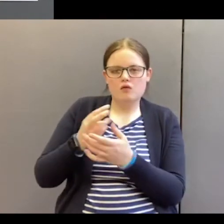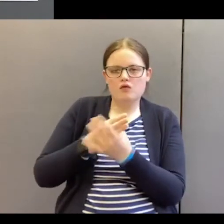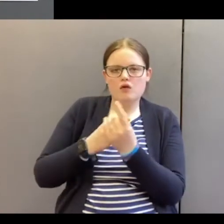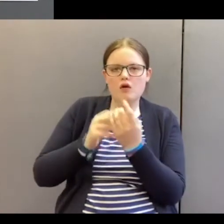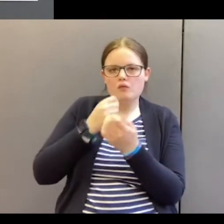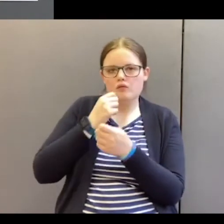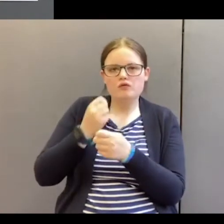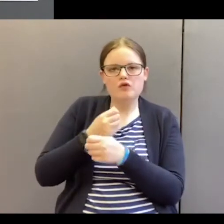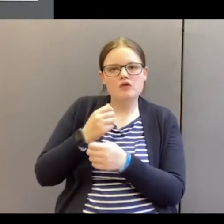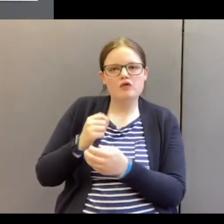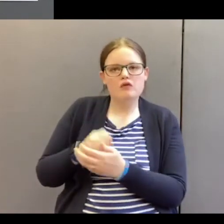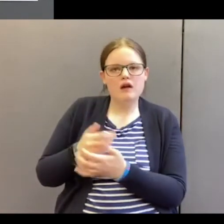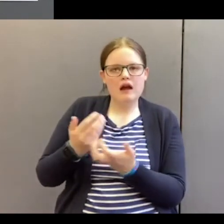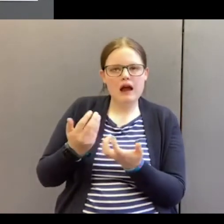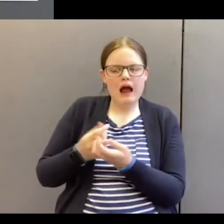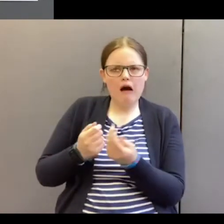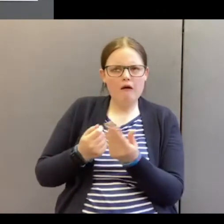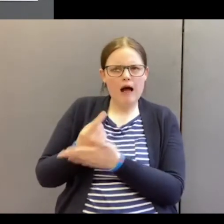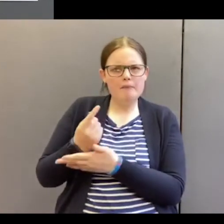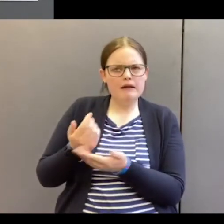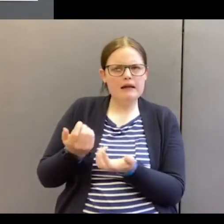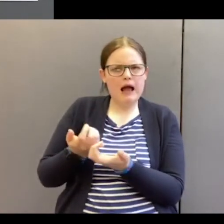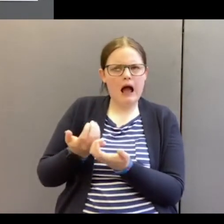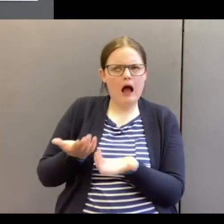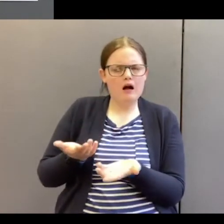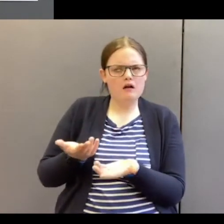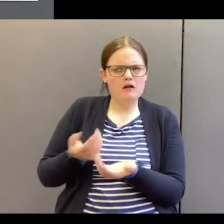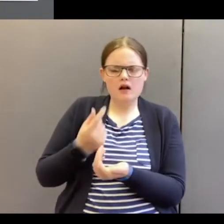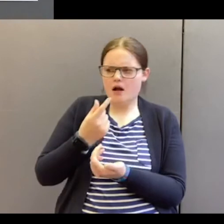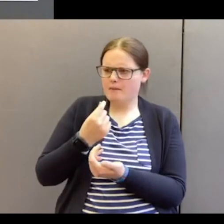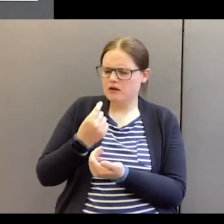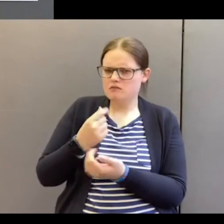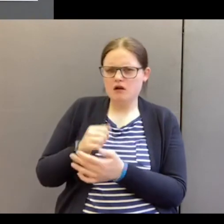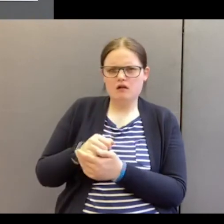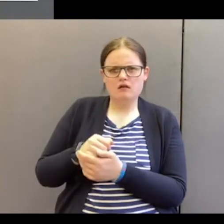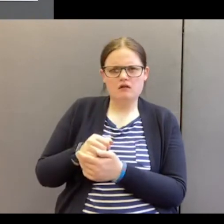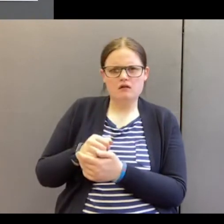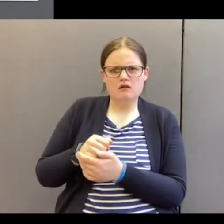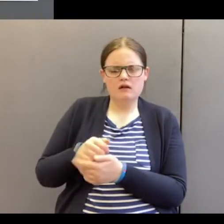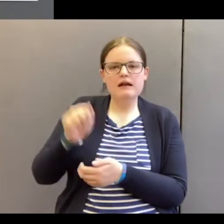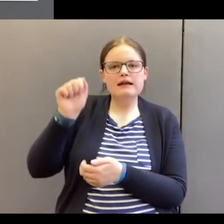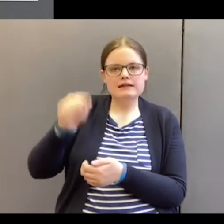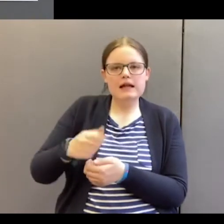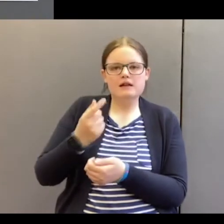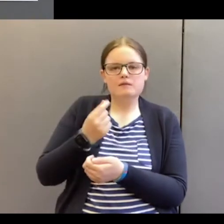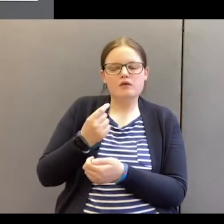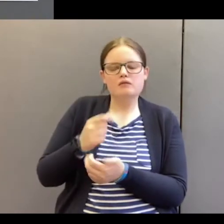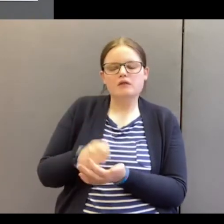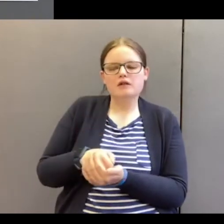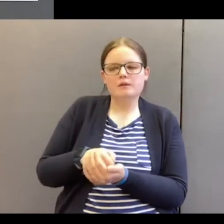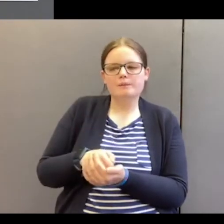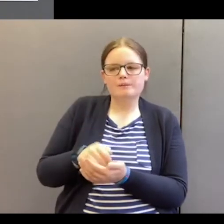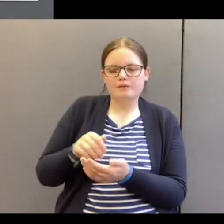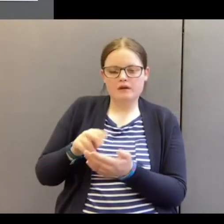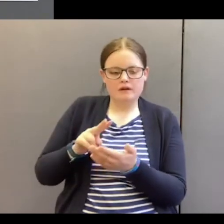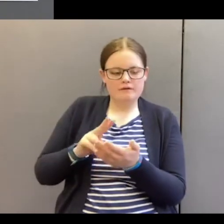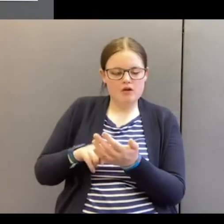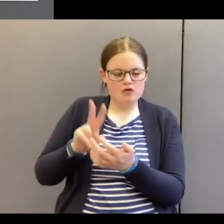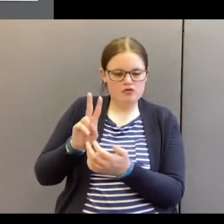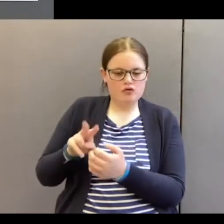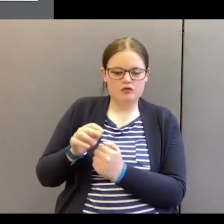How can it happen? Is it possible? Oh yes, there it is in verse 2,